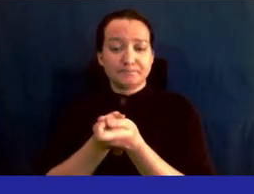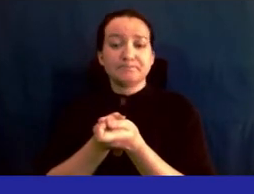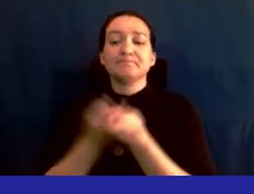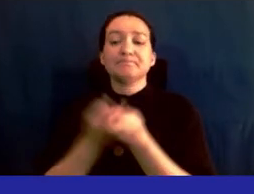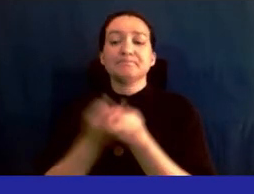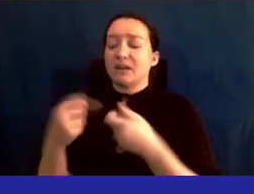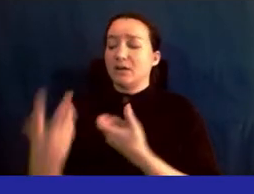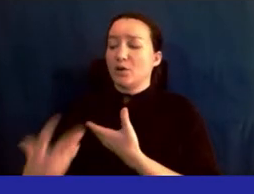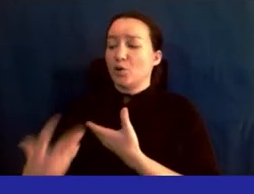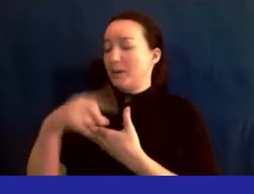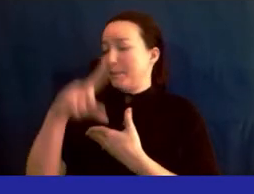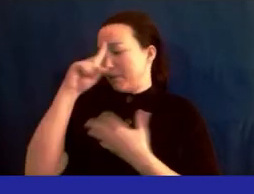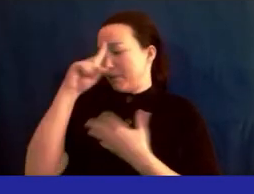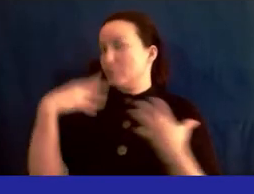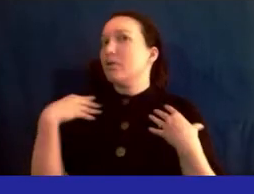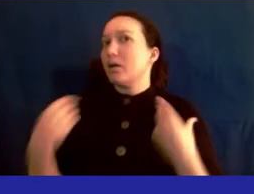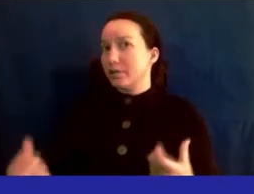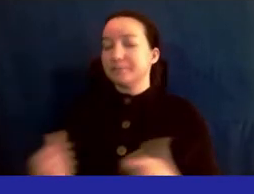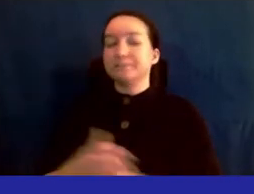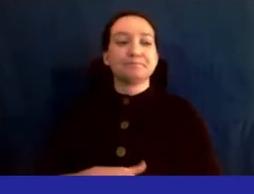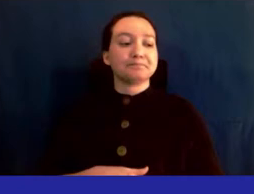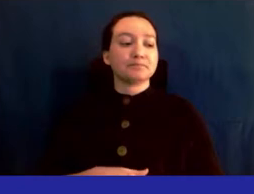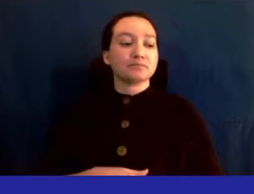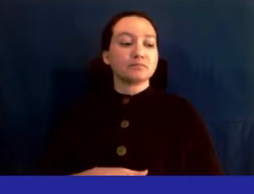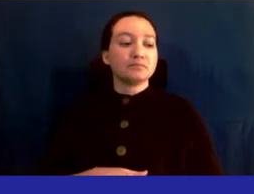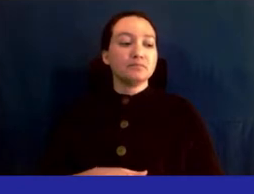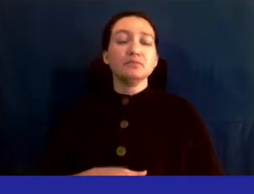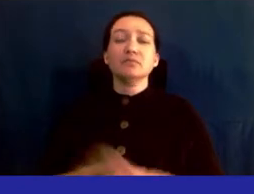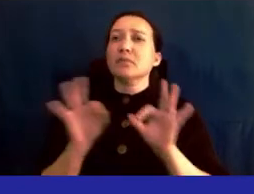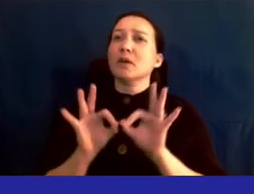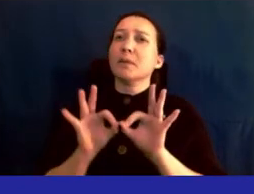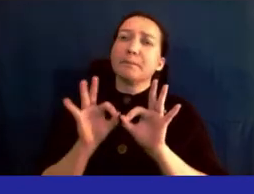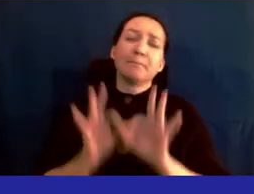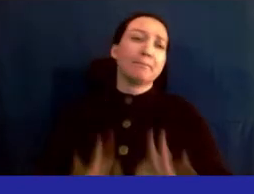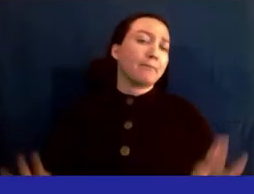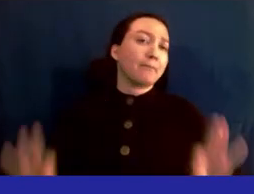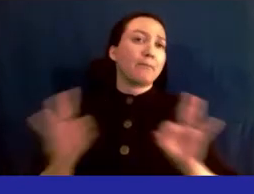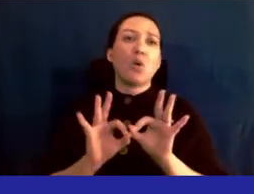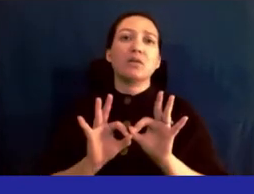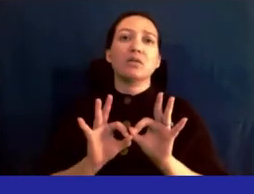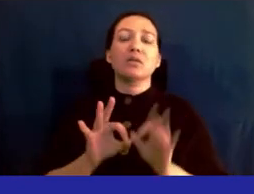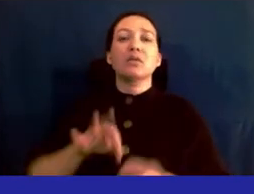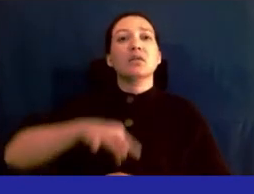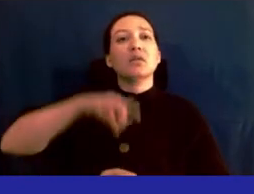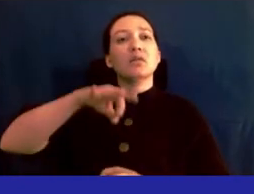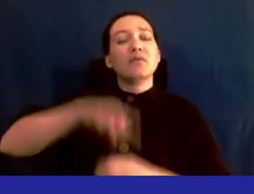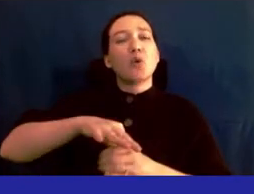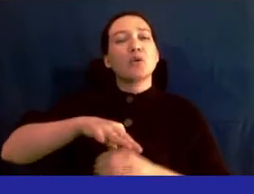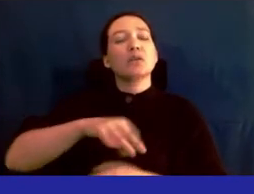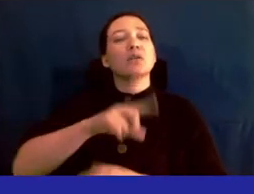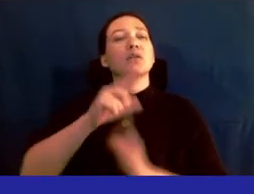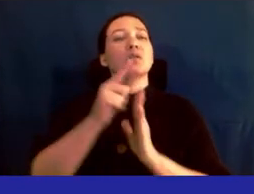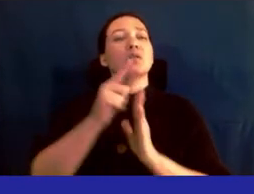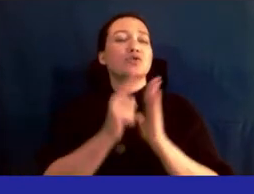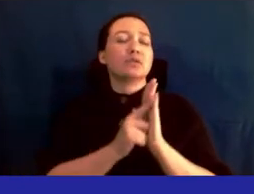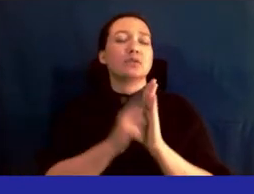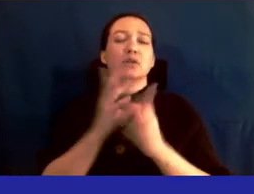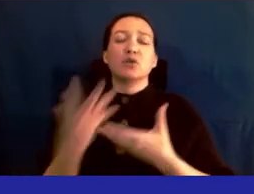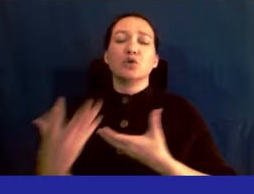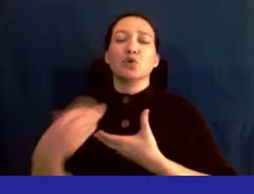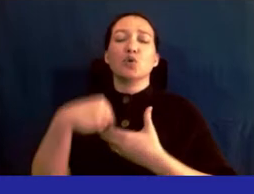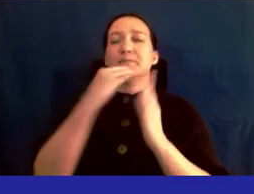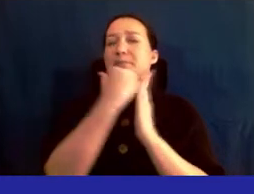include mental health. It is very important. It that we vote for legislation to include measures